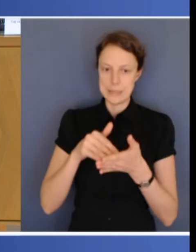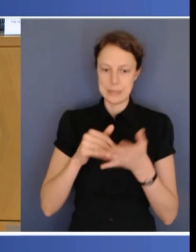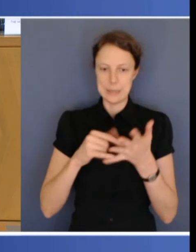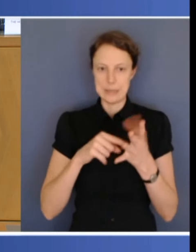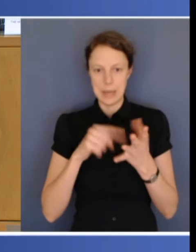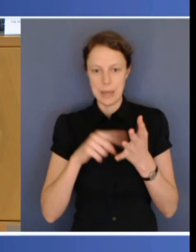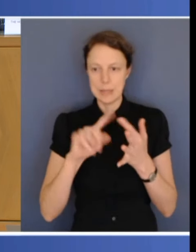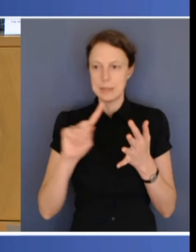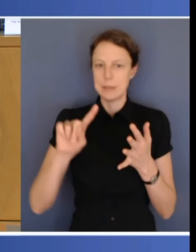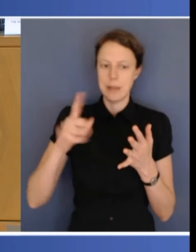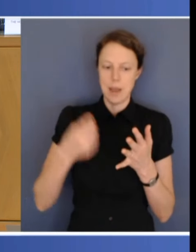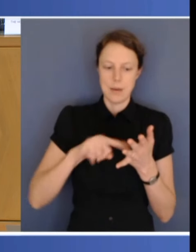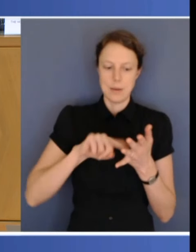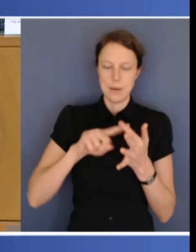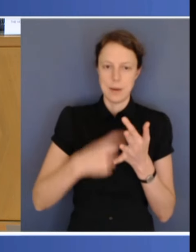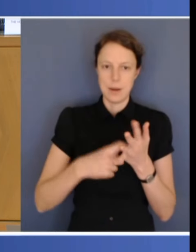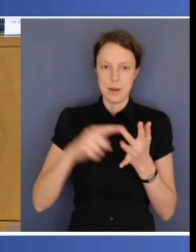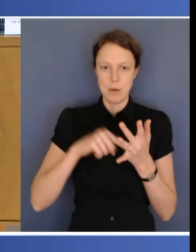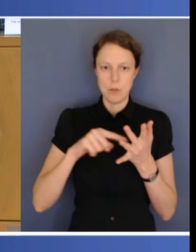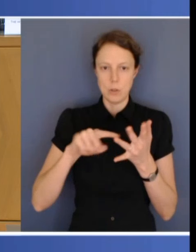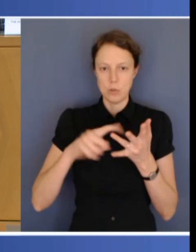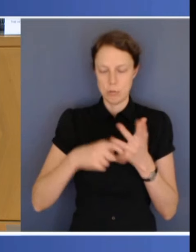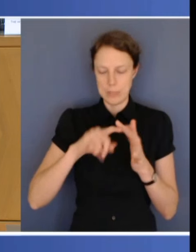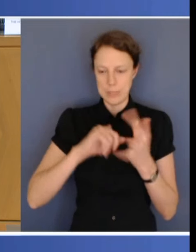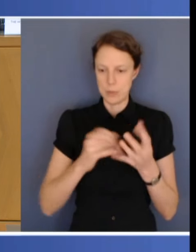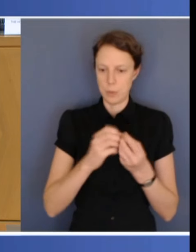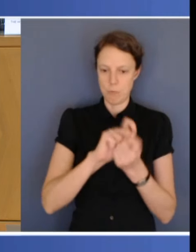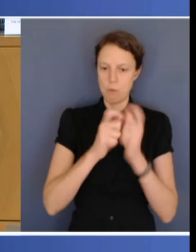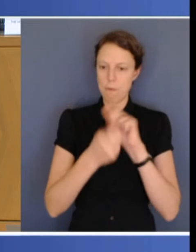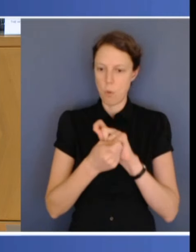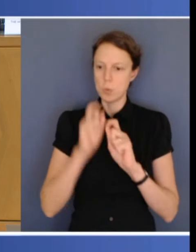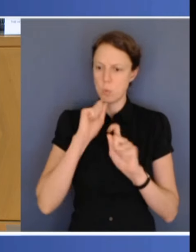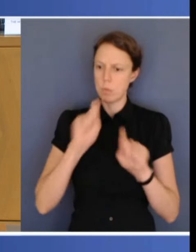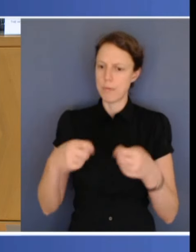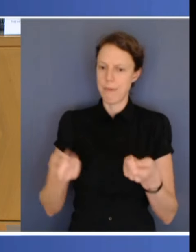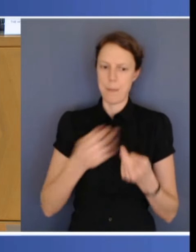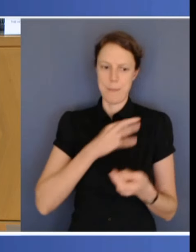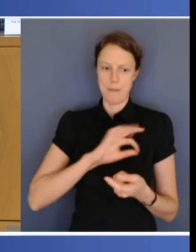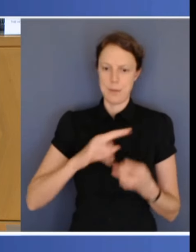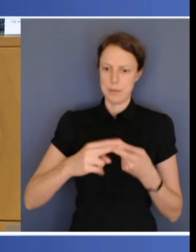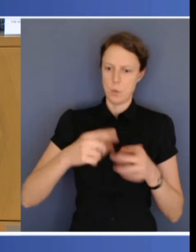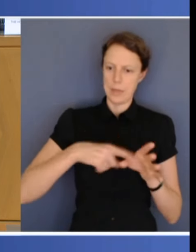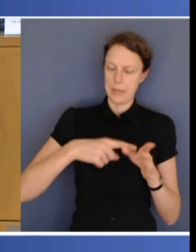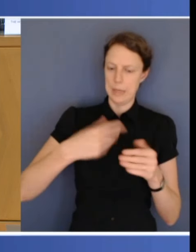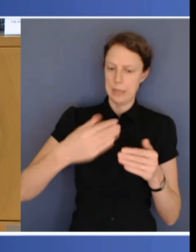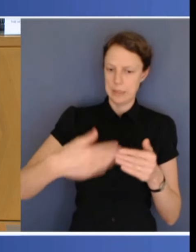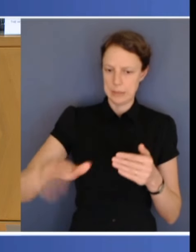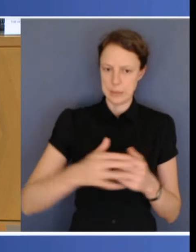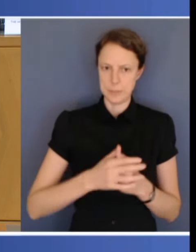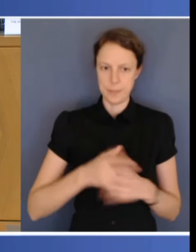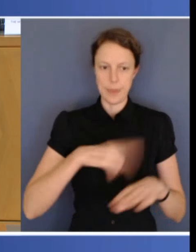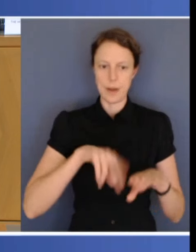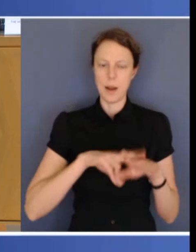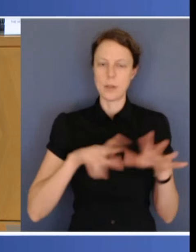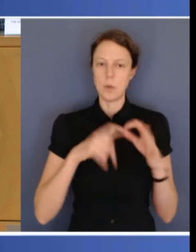enduring benefits for many years to come. National Cabinet agreed to work together to ensure the registry is fully